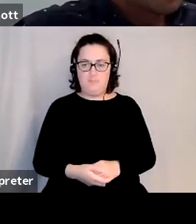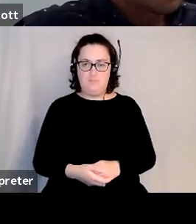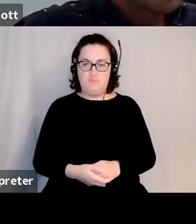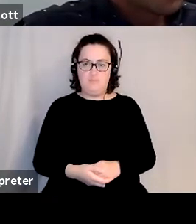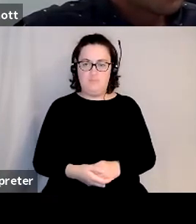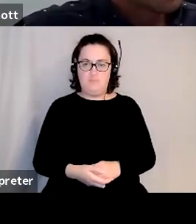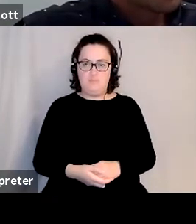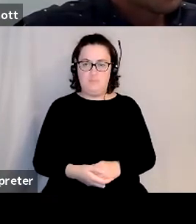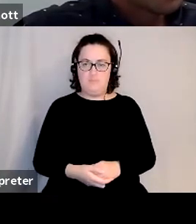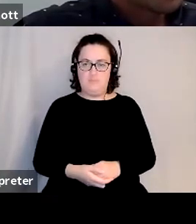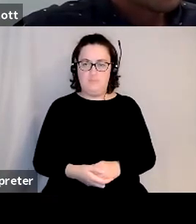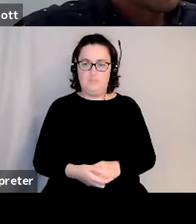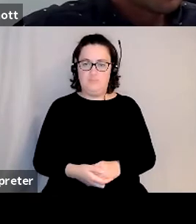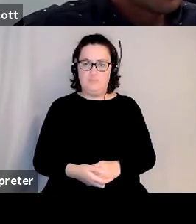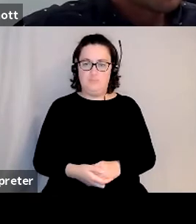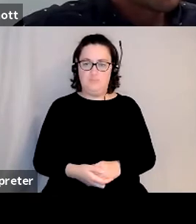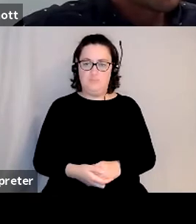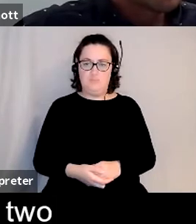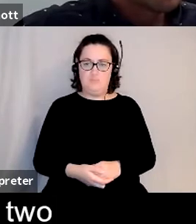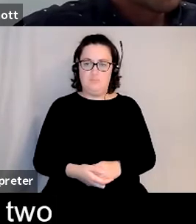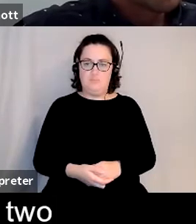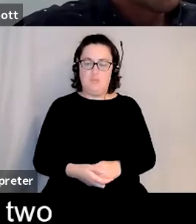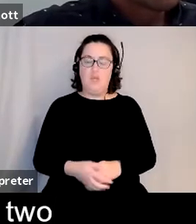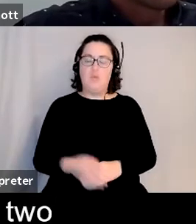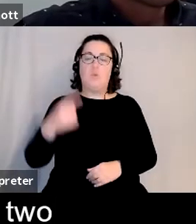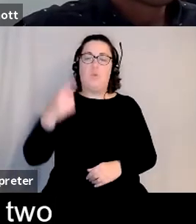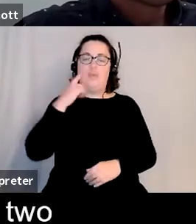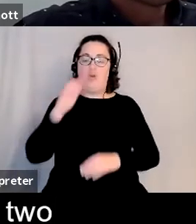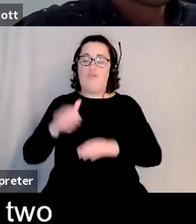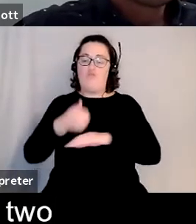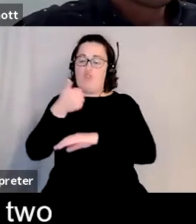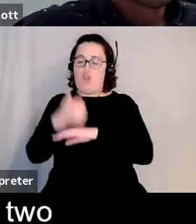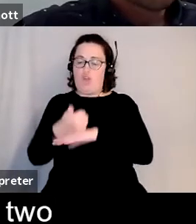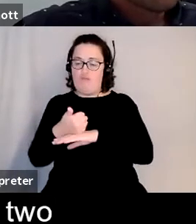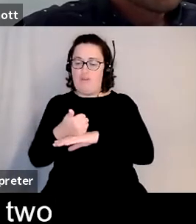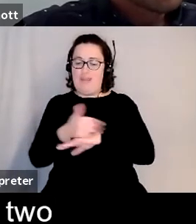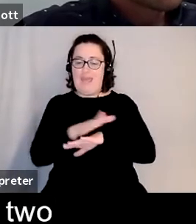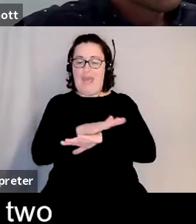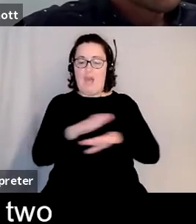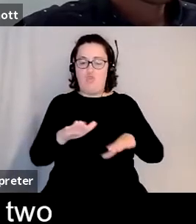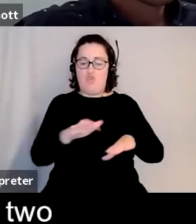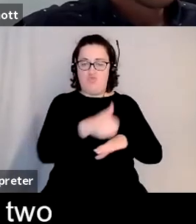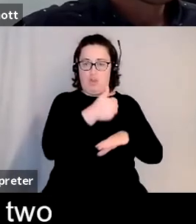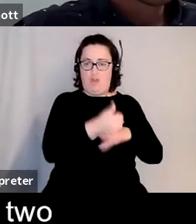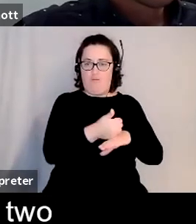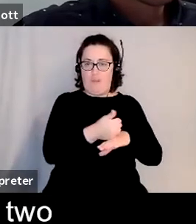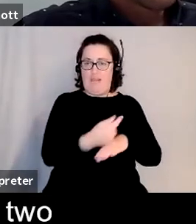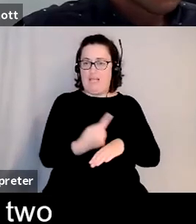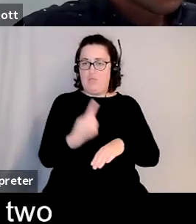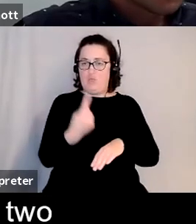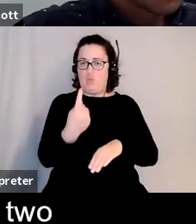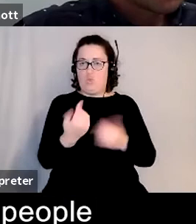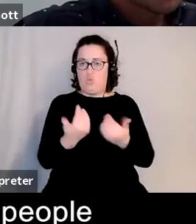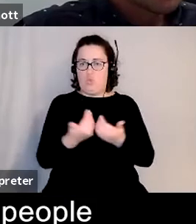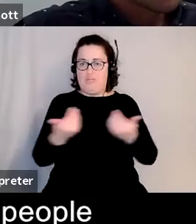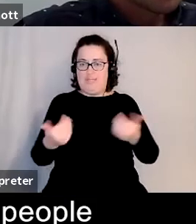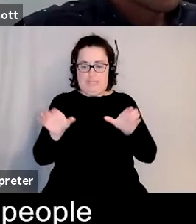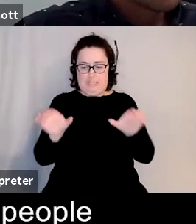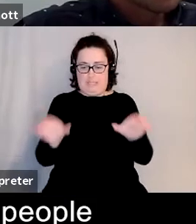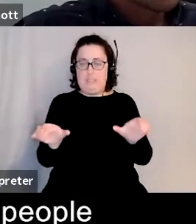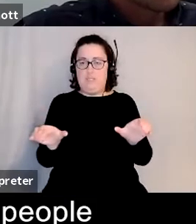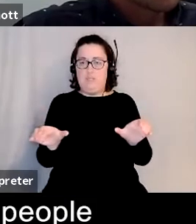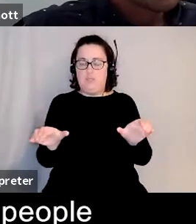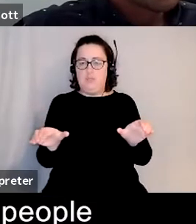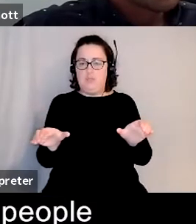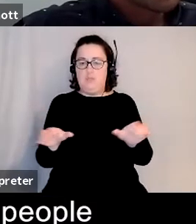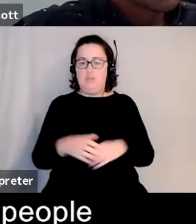sort of recovery and not recovery as sort of a binary as two binary states and i was actually very moved by